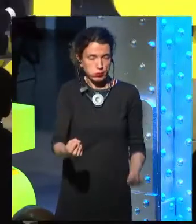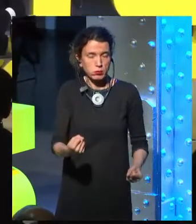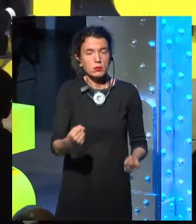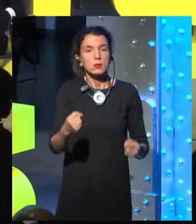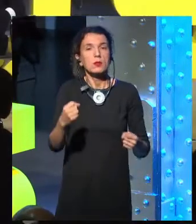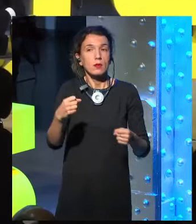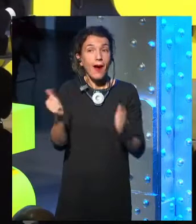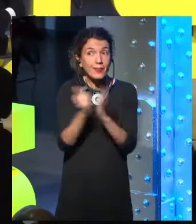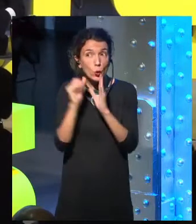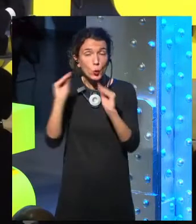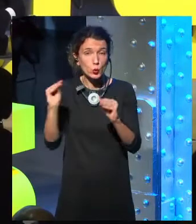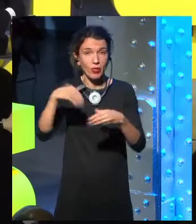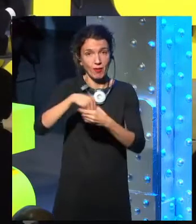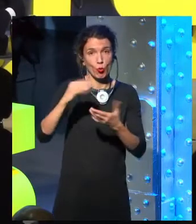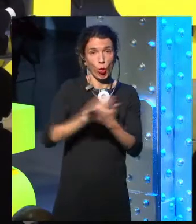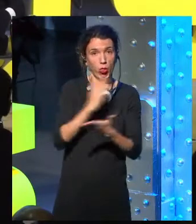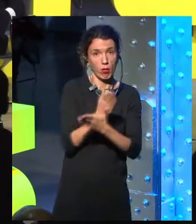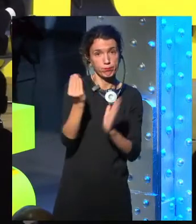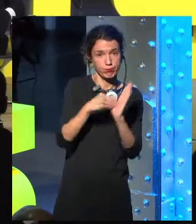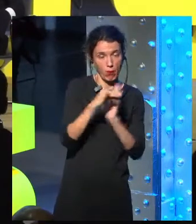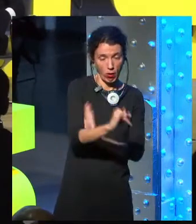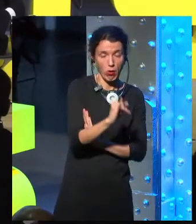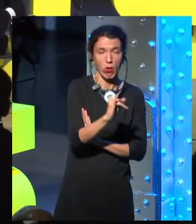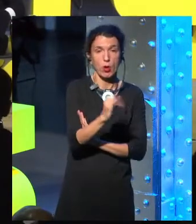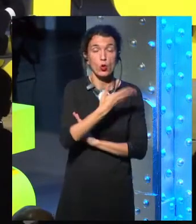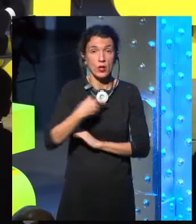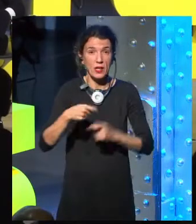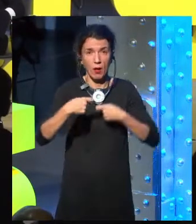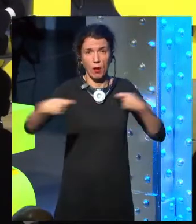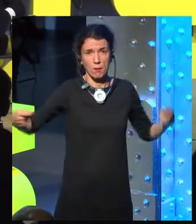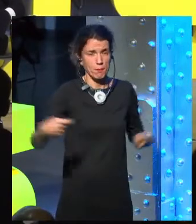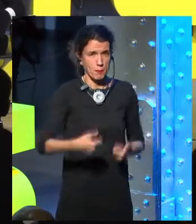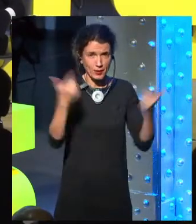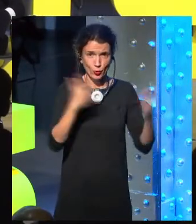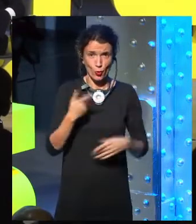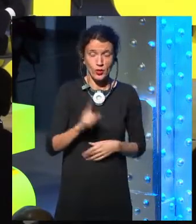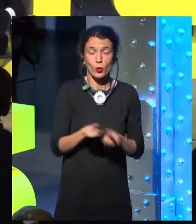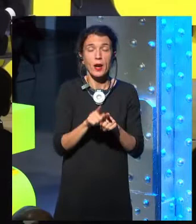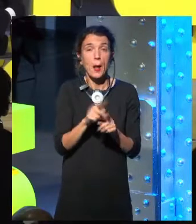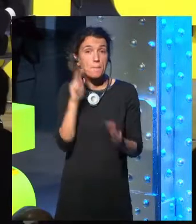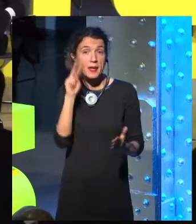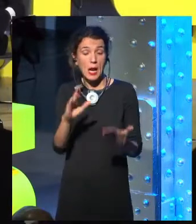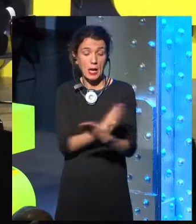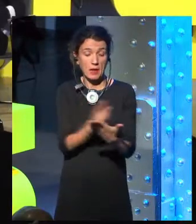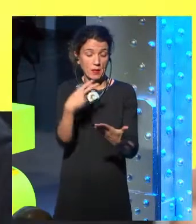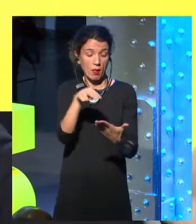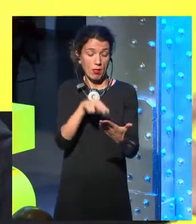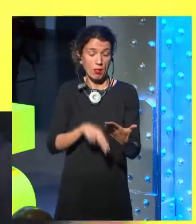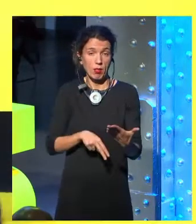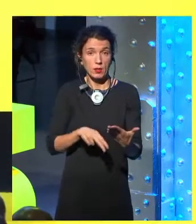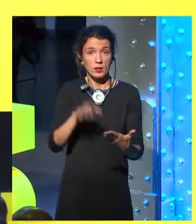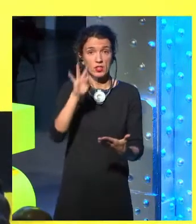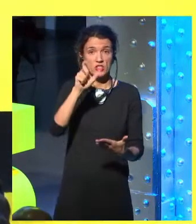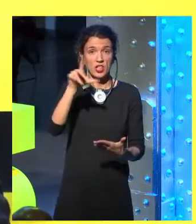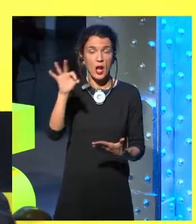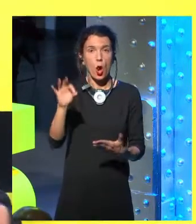sense, and he has written this TELOS issue. But I wouldn't like to speak for so long,